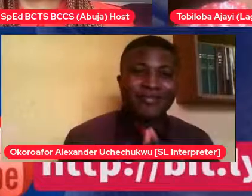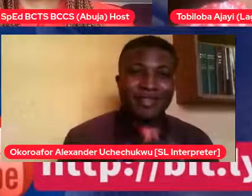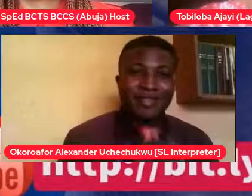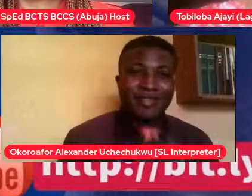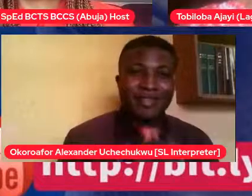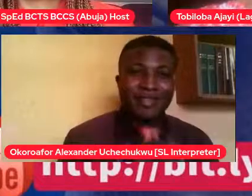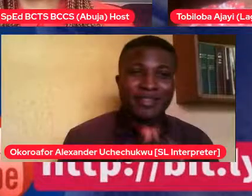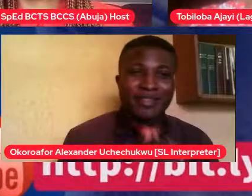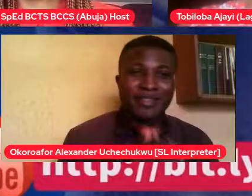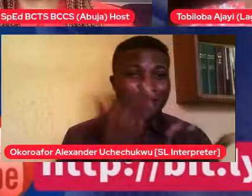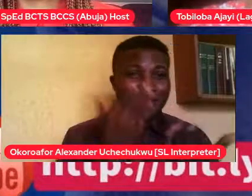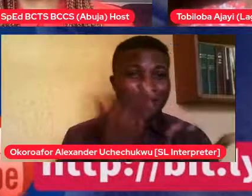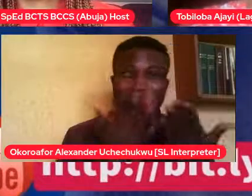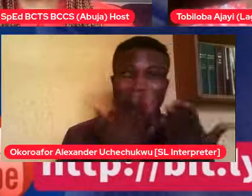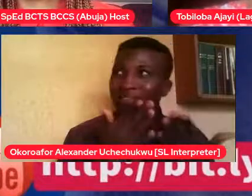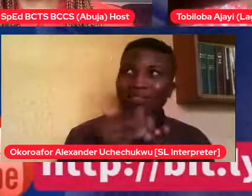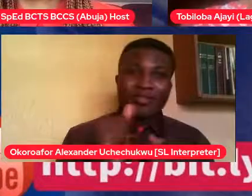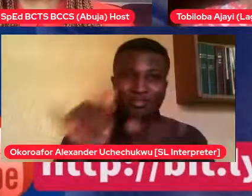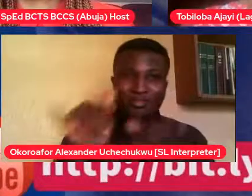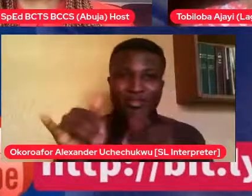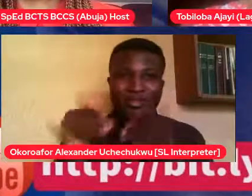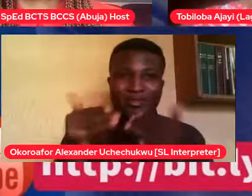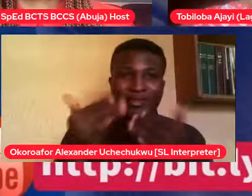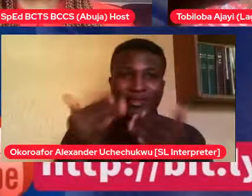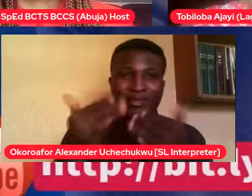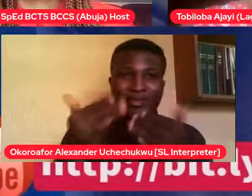And so, I remember that initially,